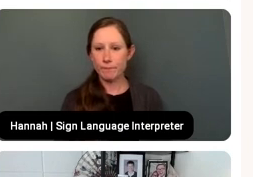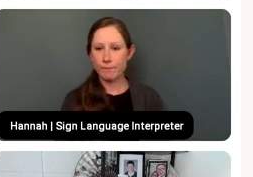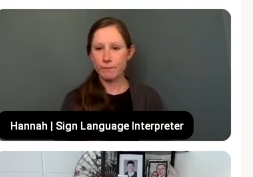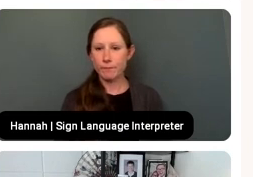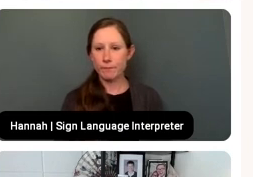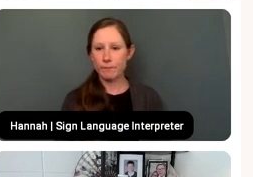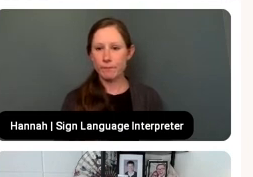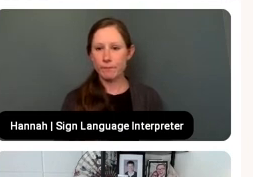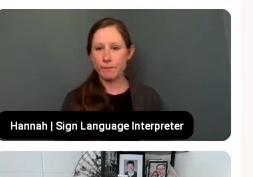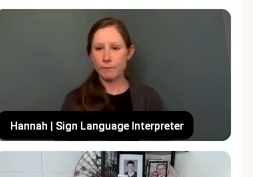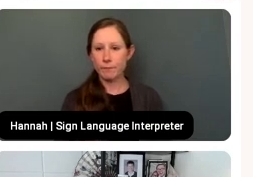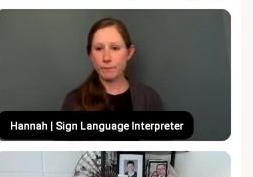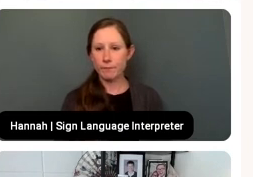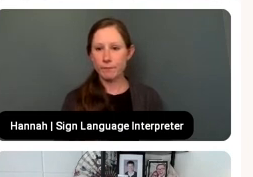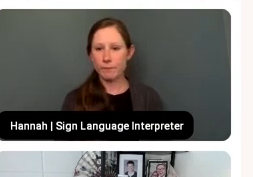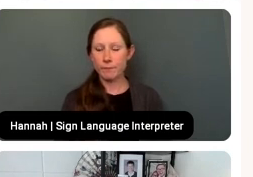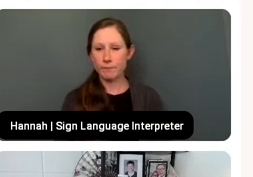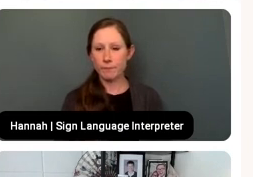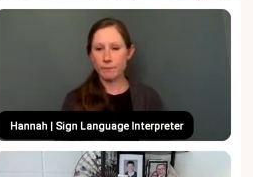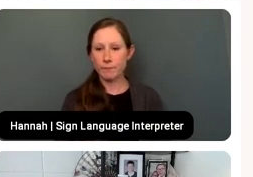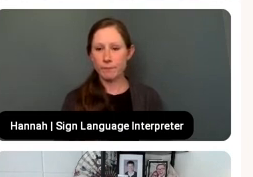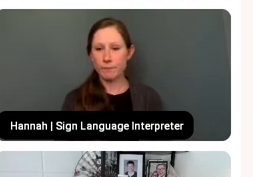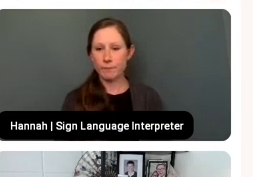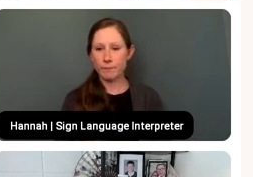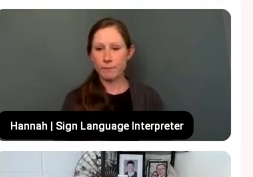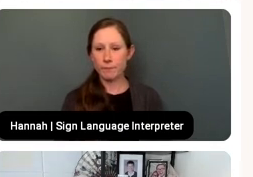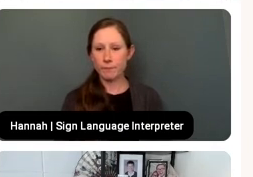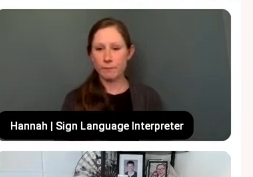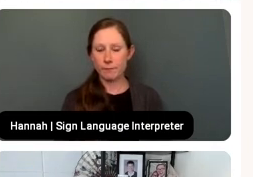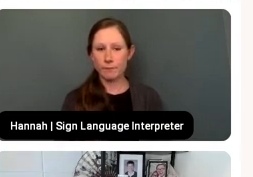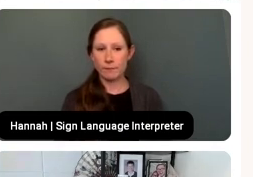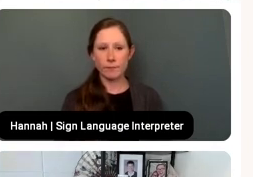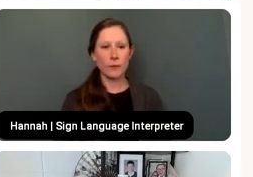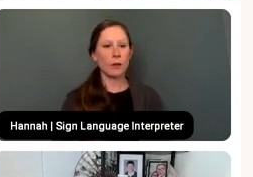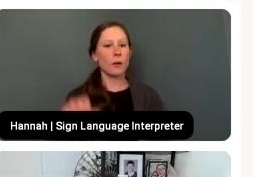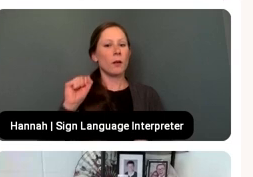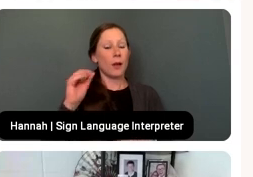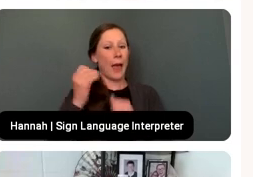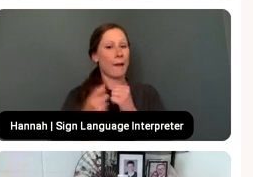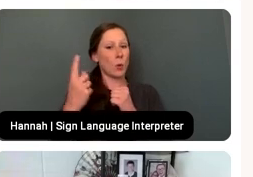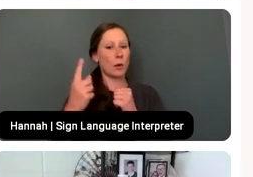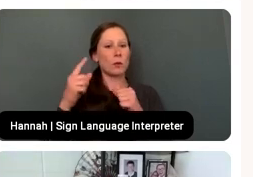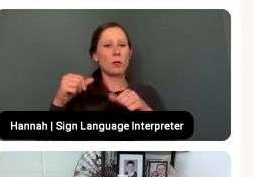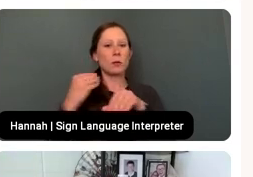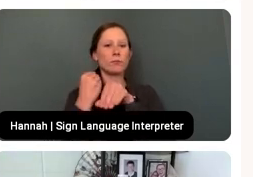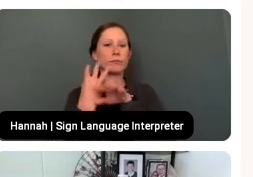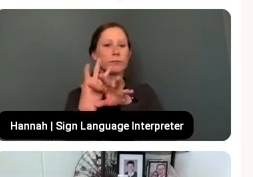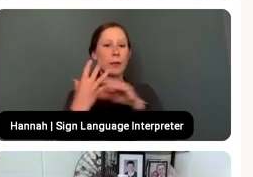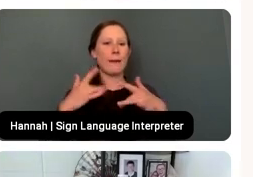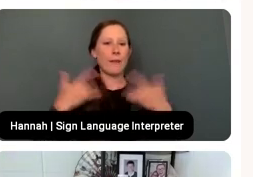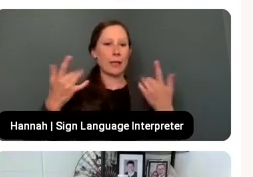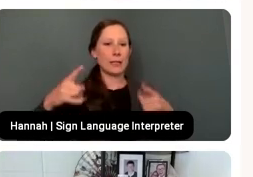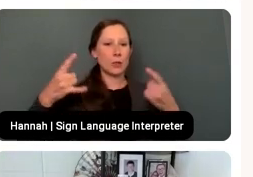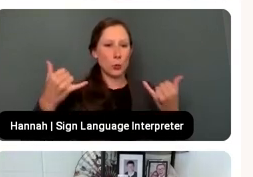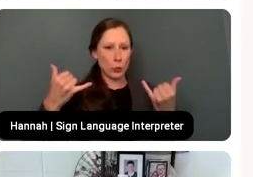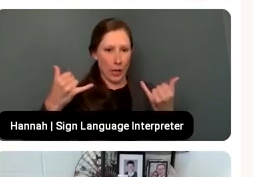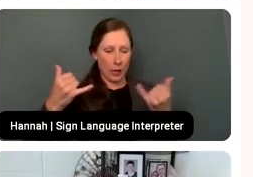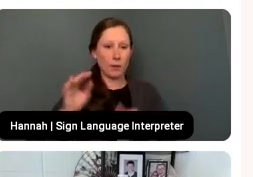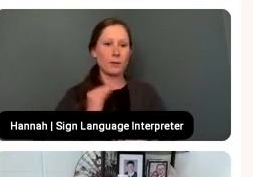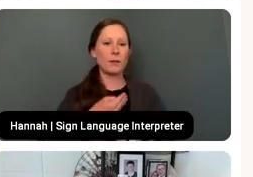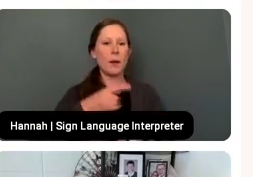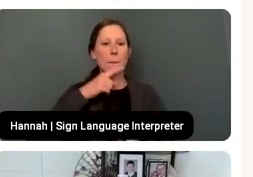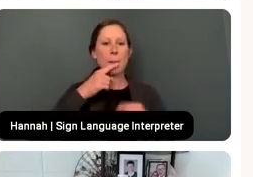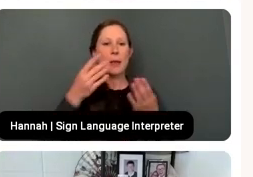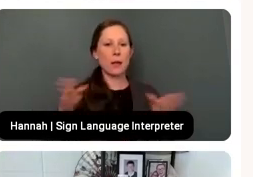Moving to IRR. So gift for everyone on the virtual event today. In our public report, we obviously put out this